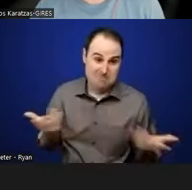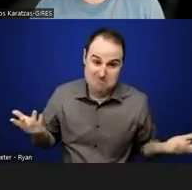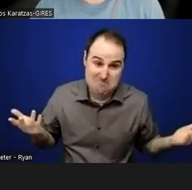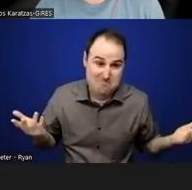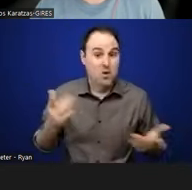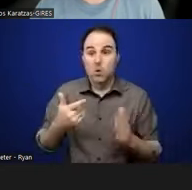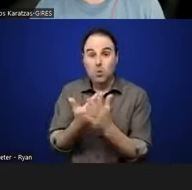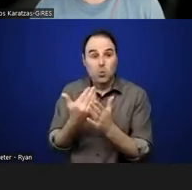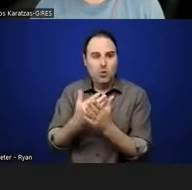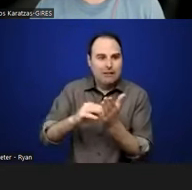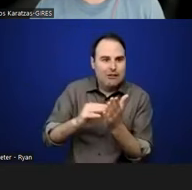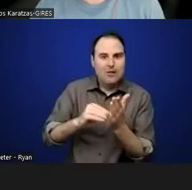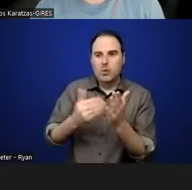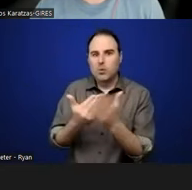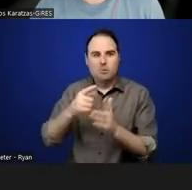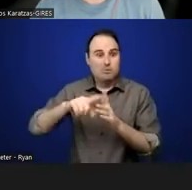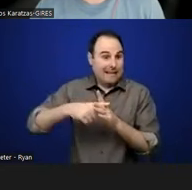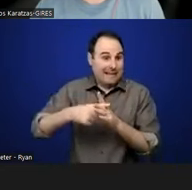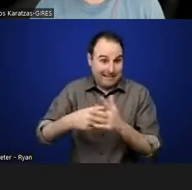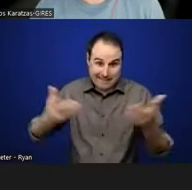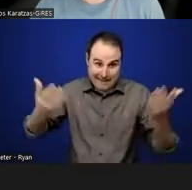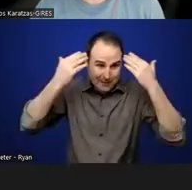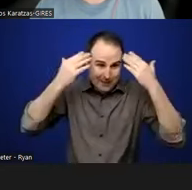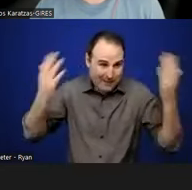Thank you. It's a great question.